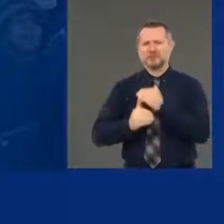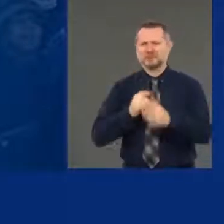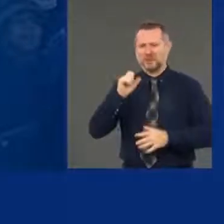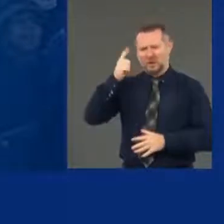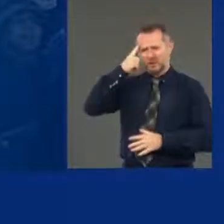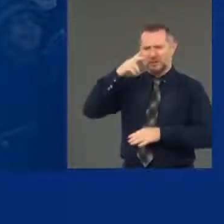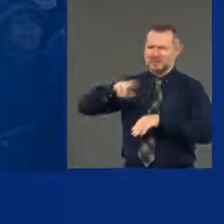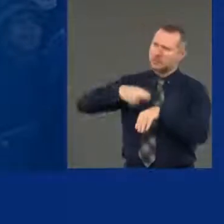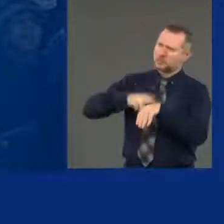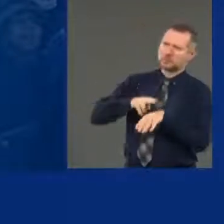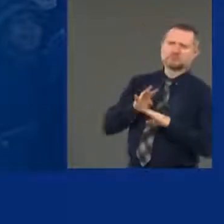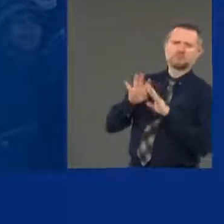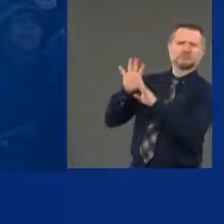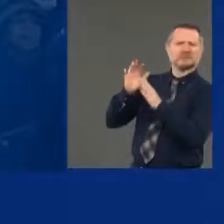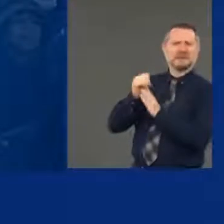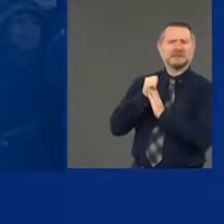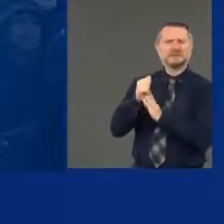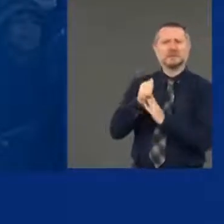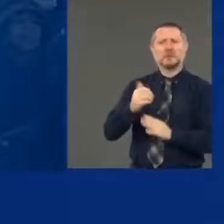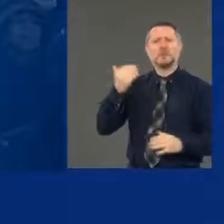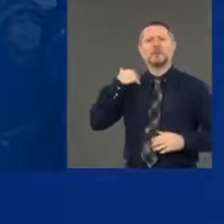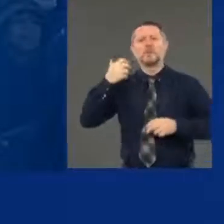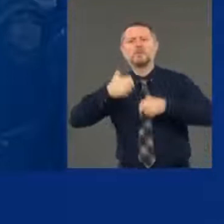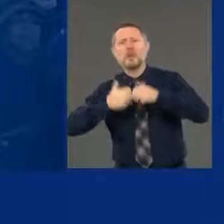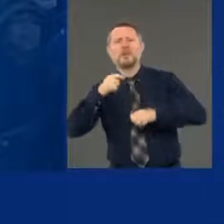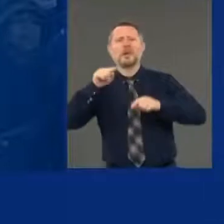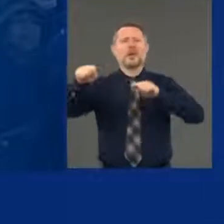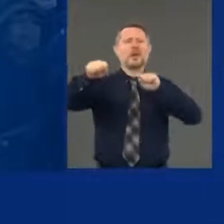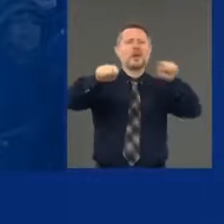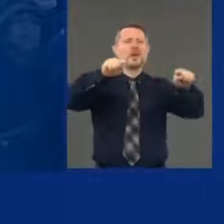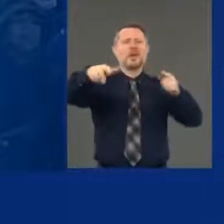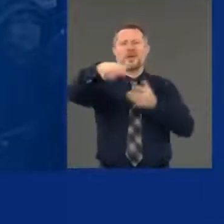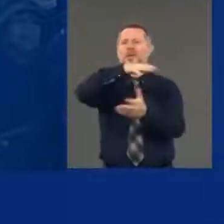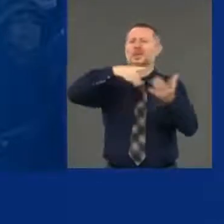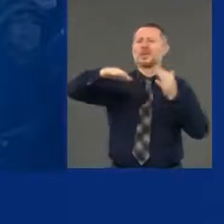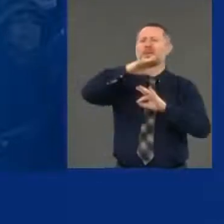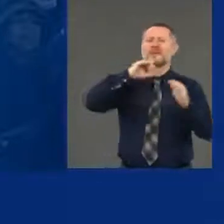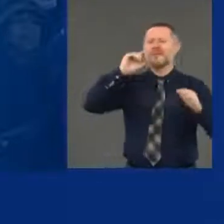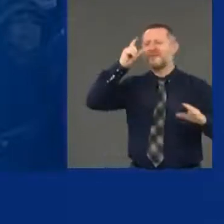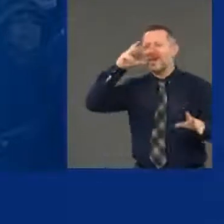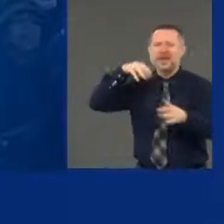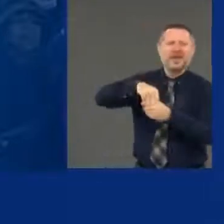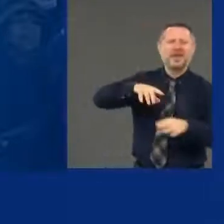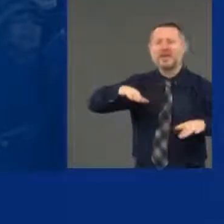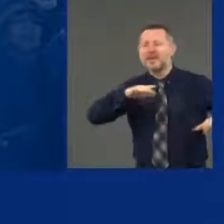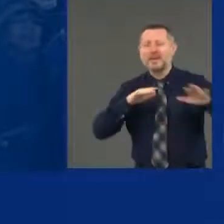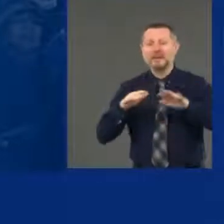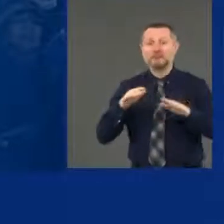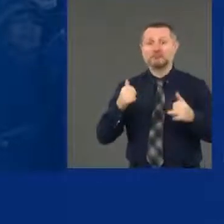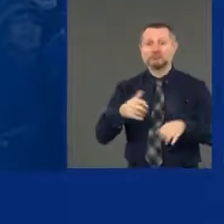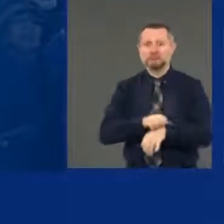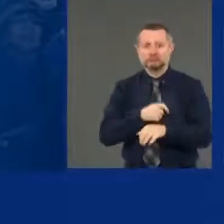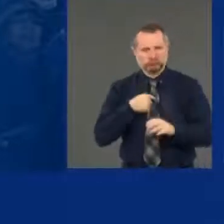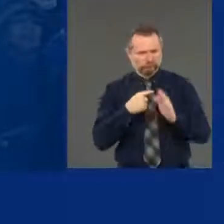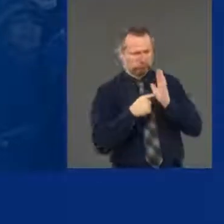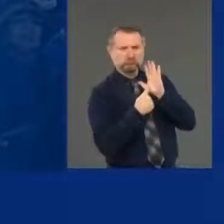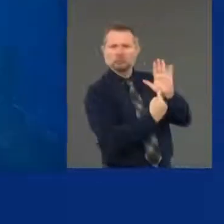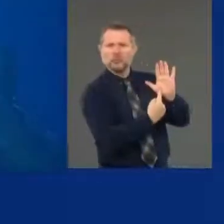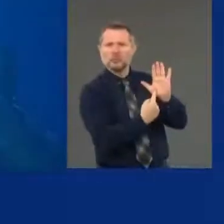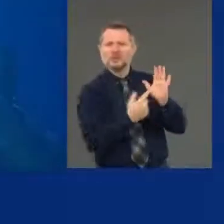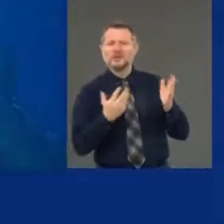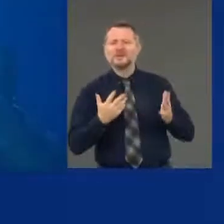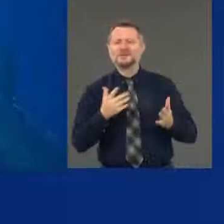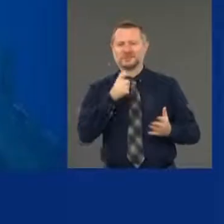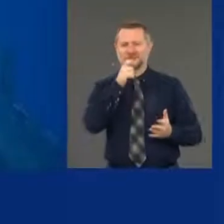issues, when there were problems, what government actually stepped up and acted and provided an example of action. That was New